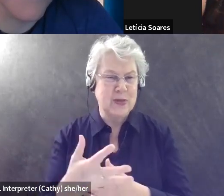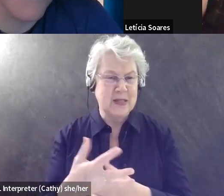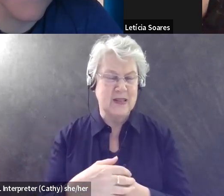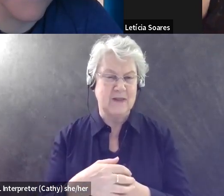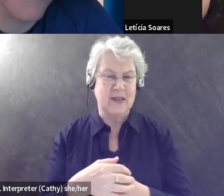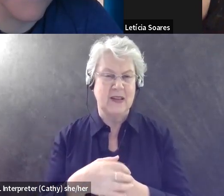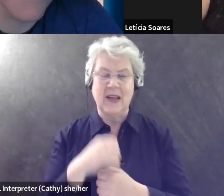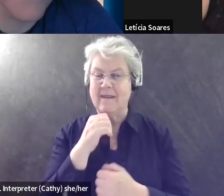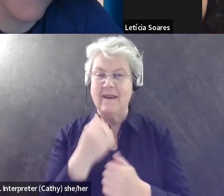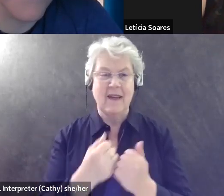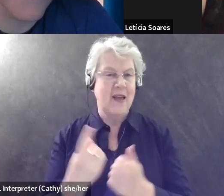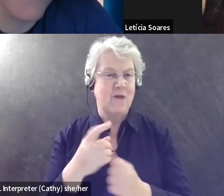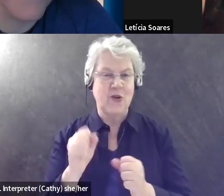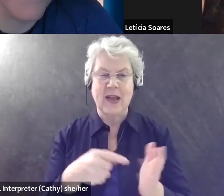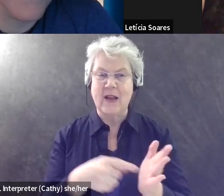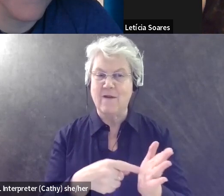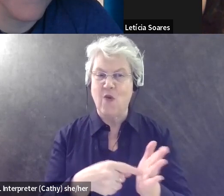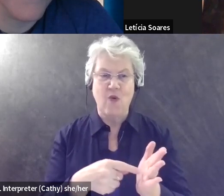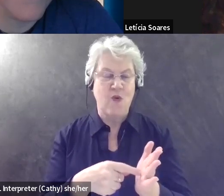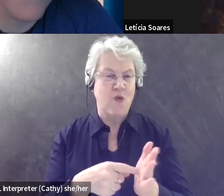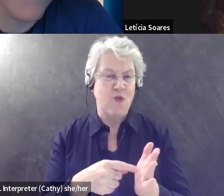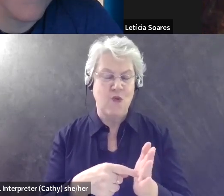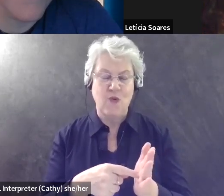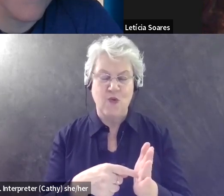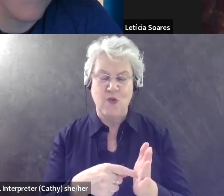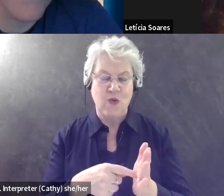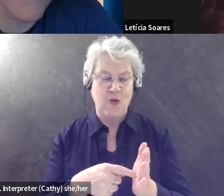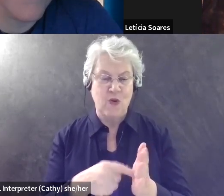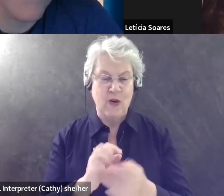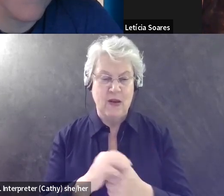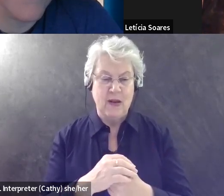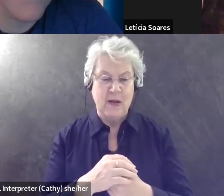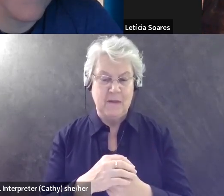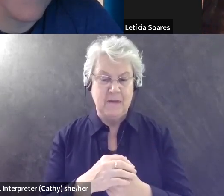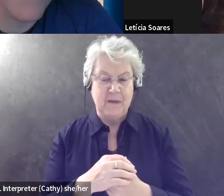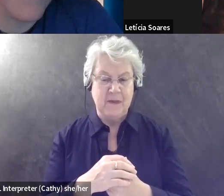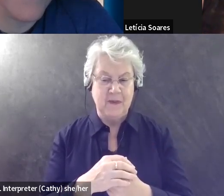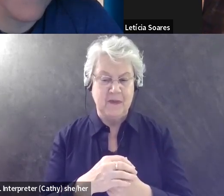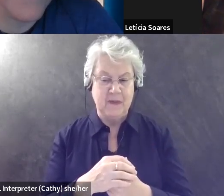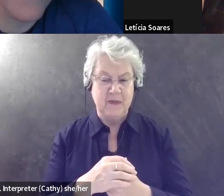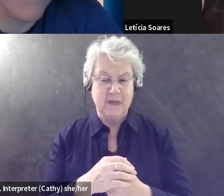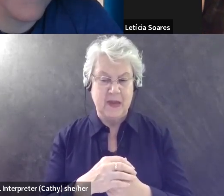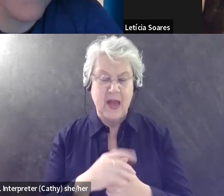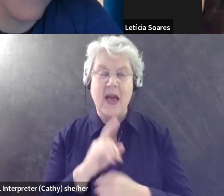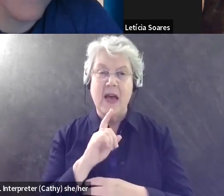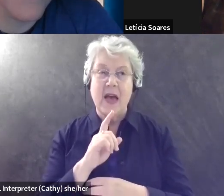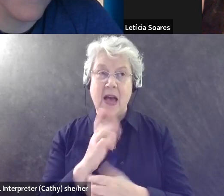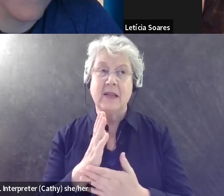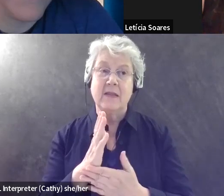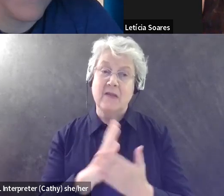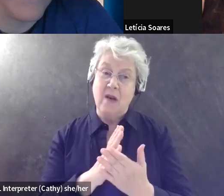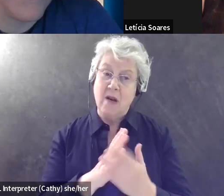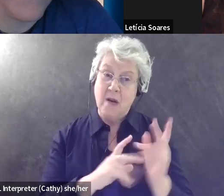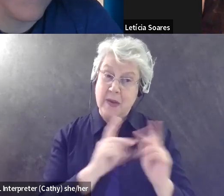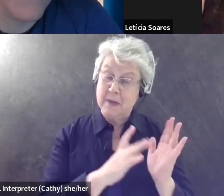everyone can afford, um, there is certainly an issue with misuse of, uh,